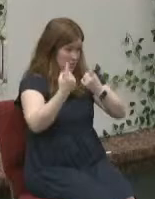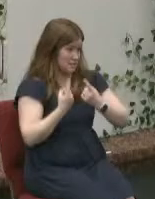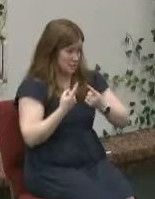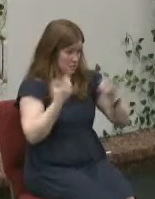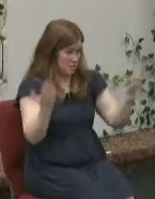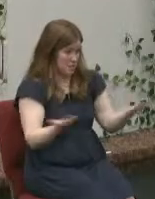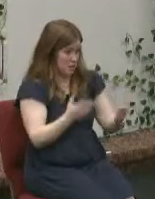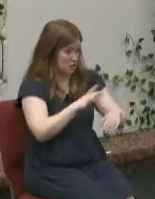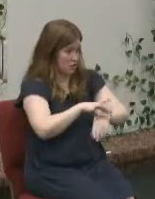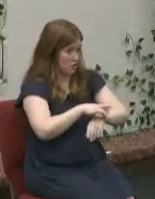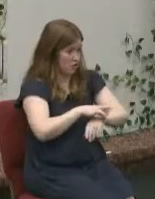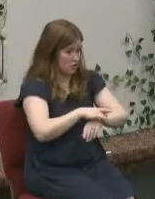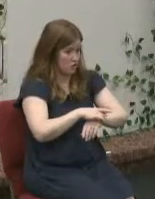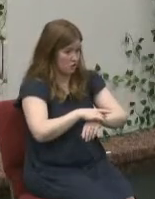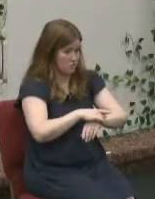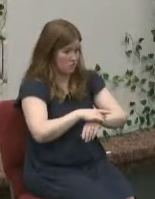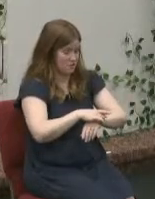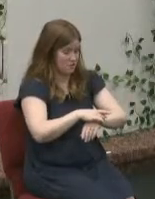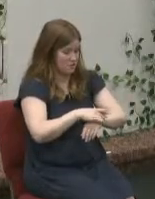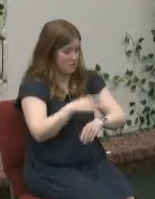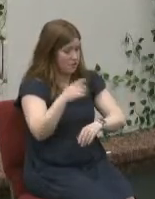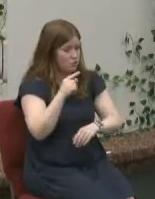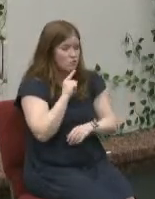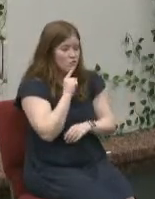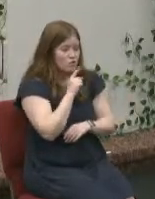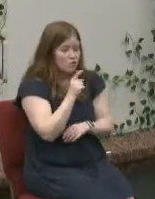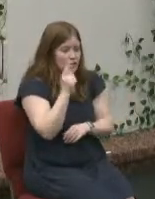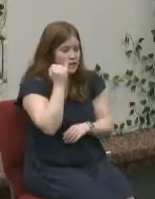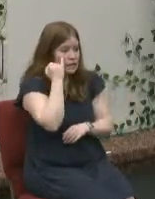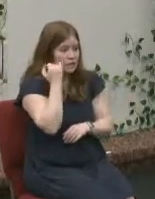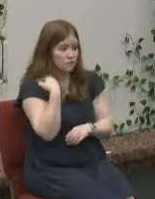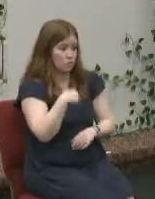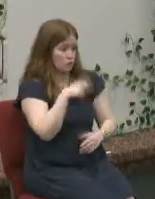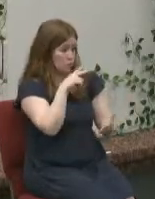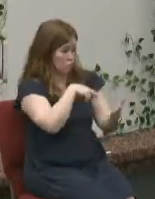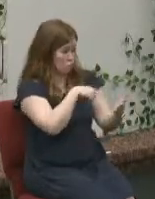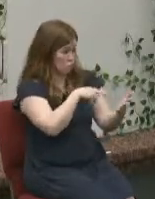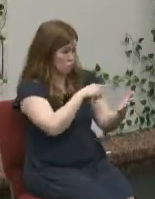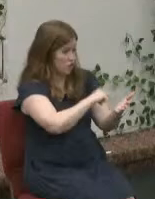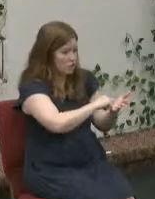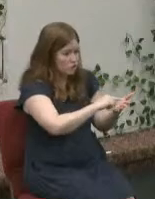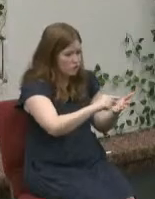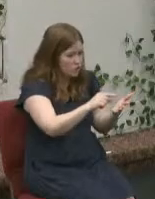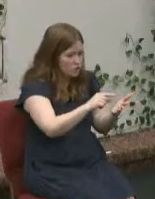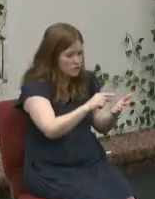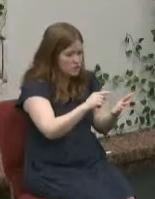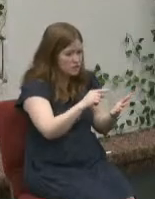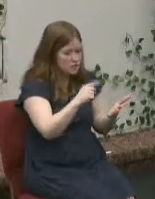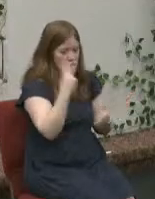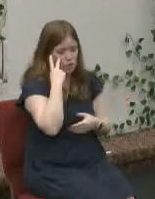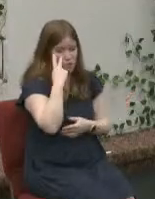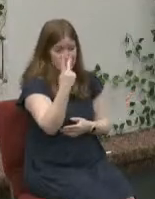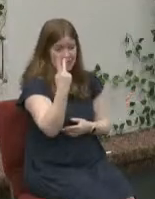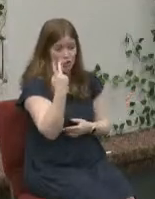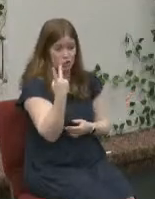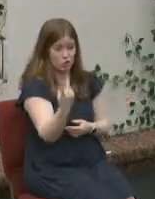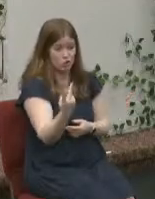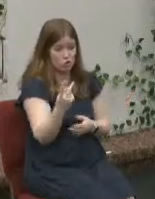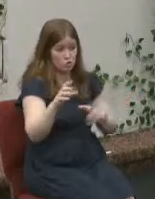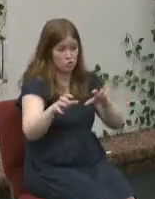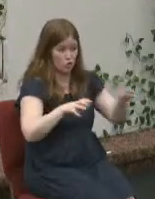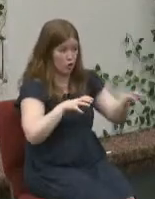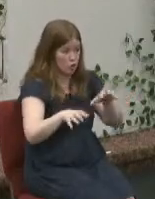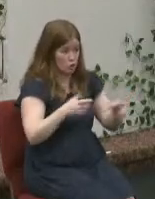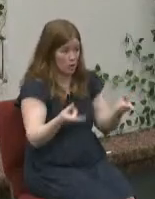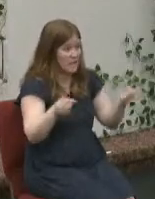humanity in history in fact if you read the text carefully you'll see that there are two earthquakes